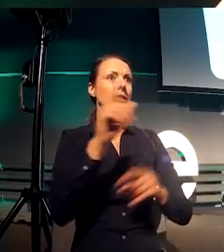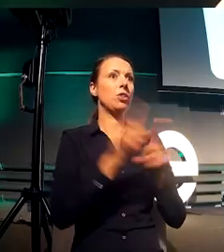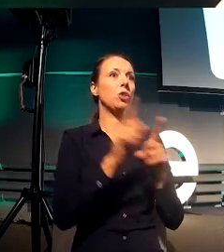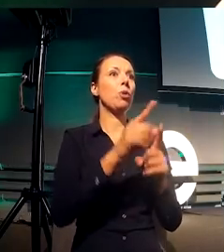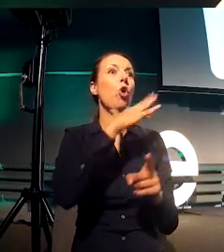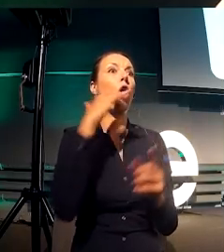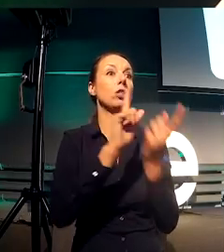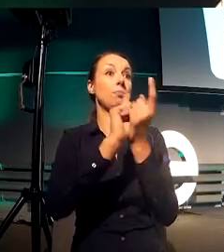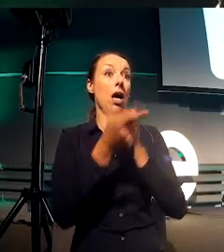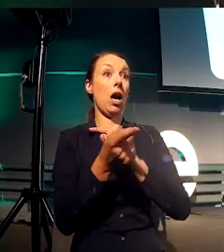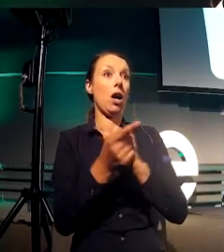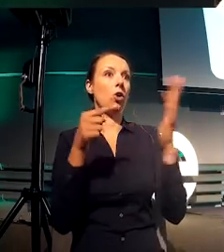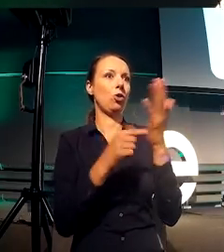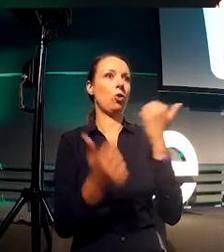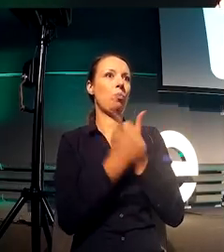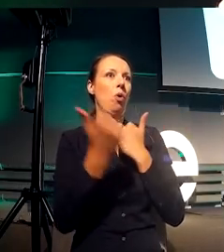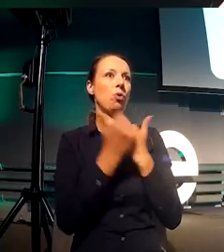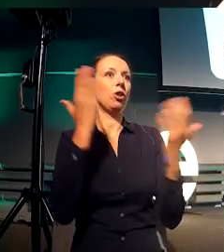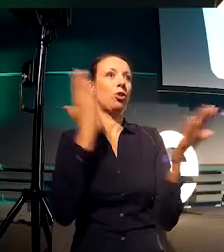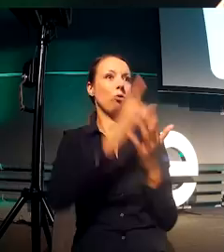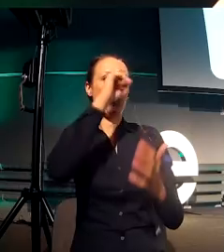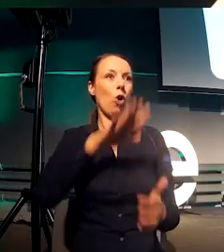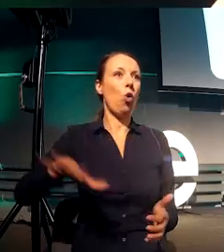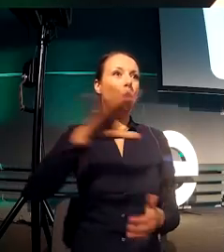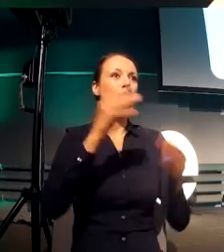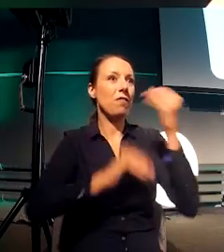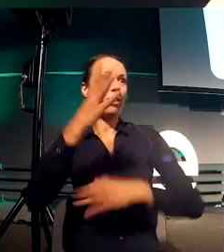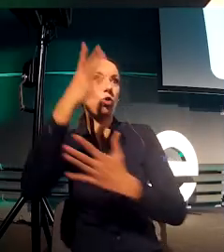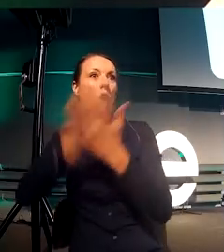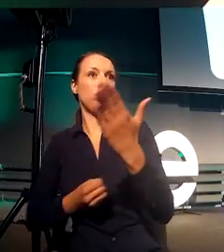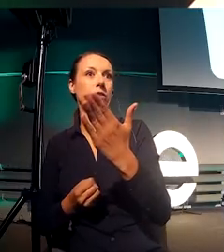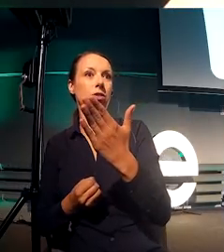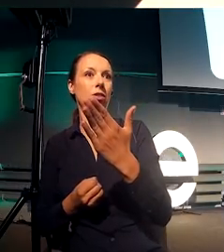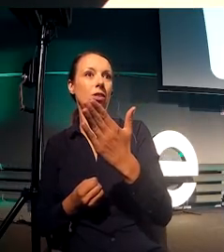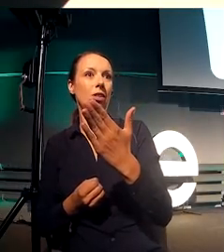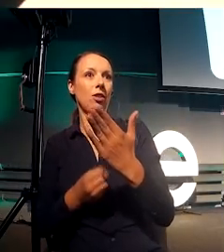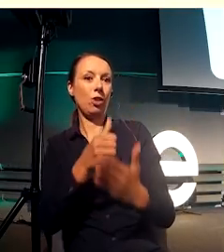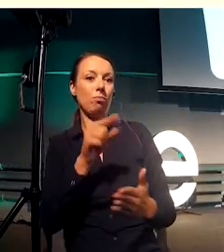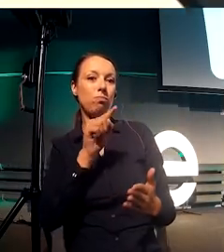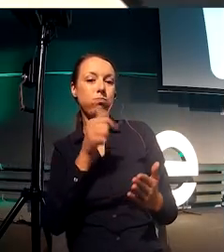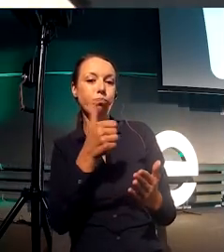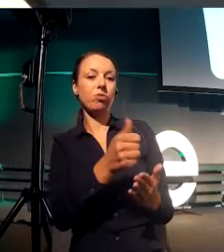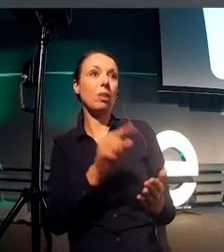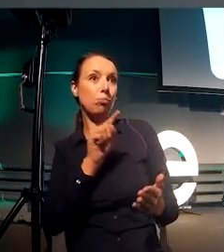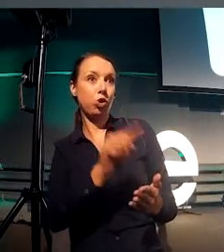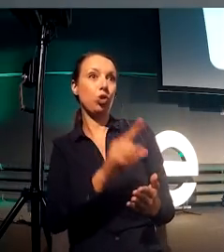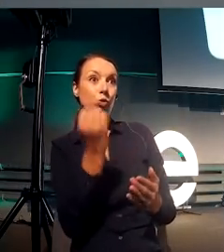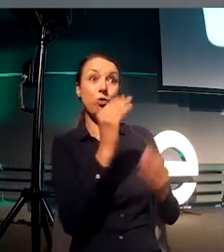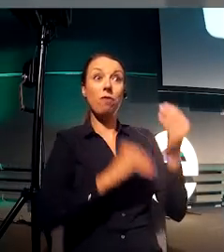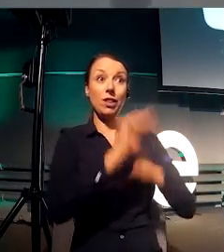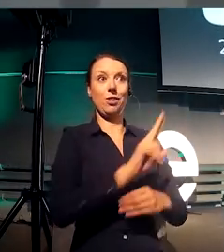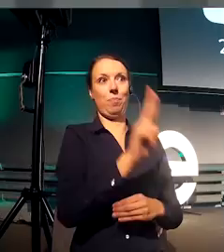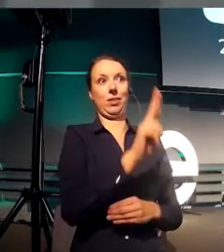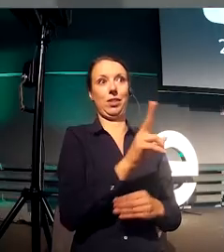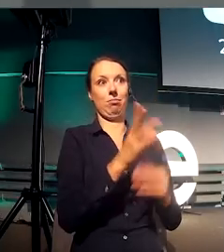A nice simple play button to start your directions, or a big start live directions button at the bottom. So, we